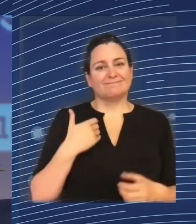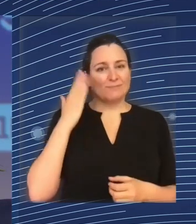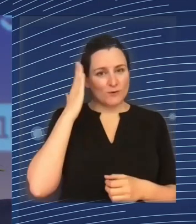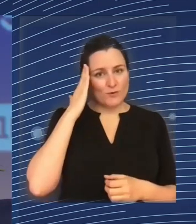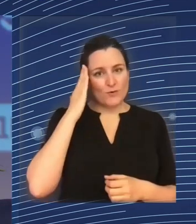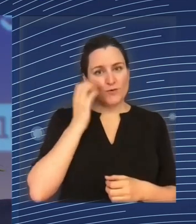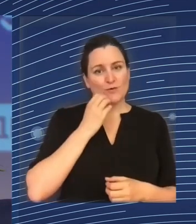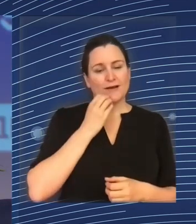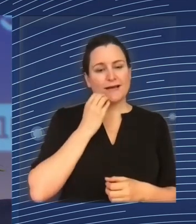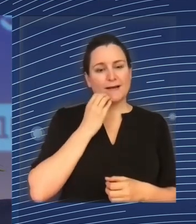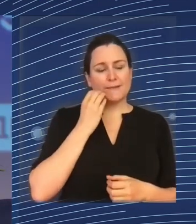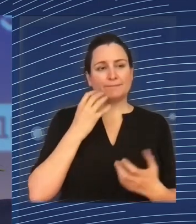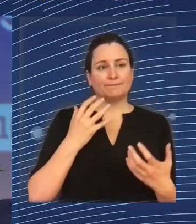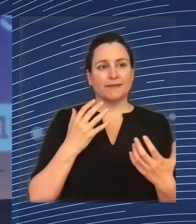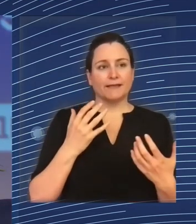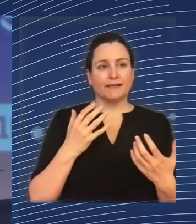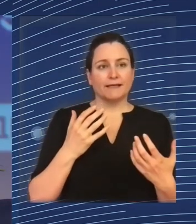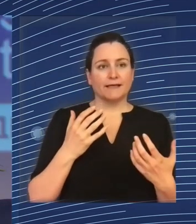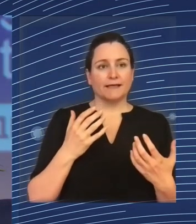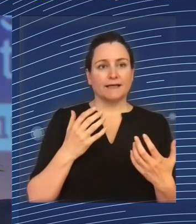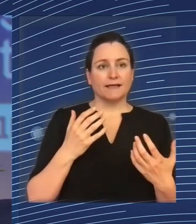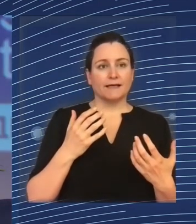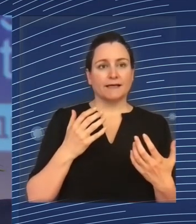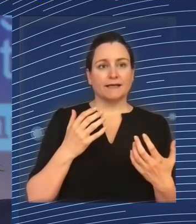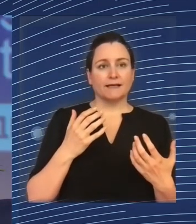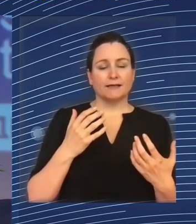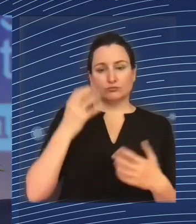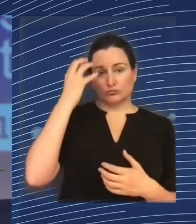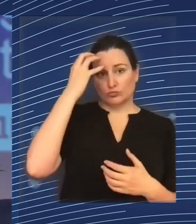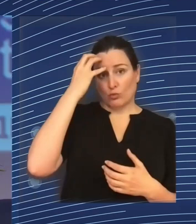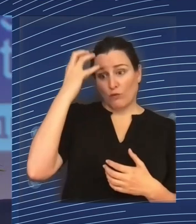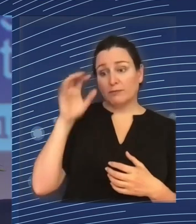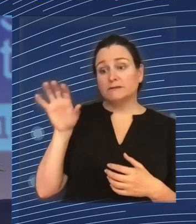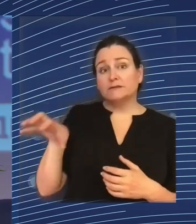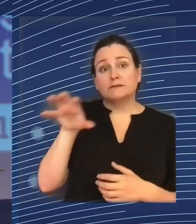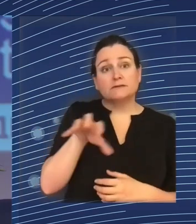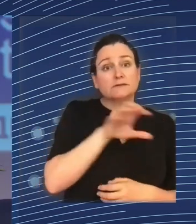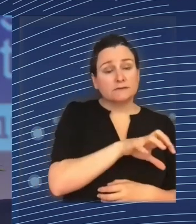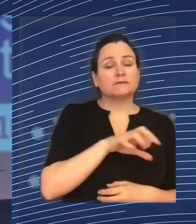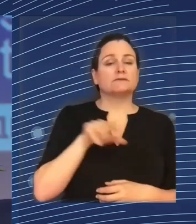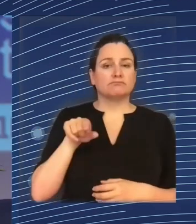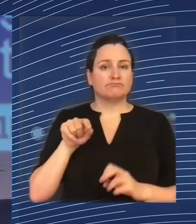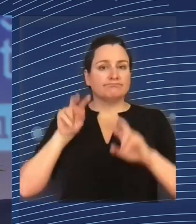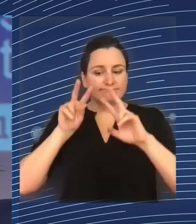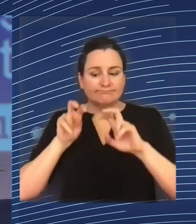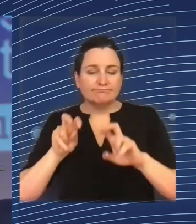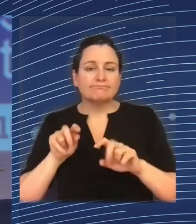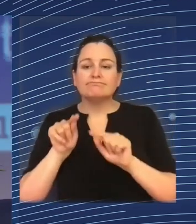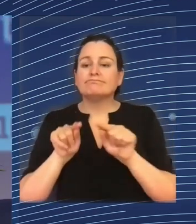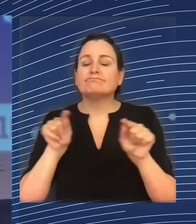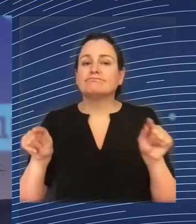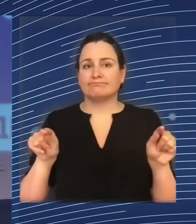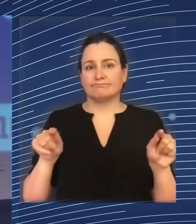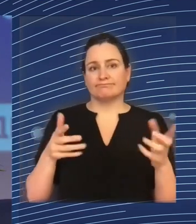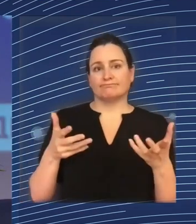make their efforts of reflecting the reality by all kinds of indicators,